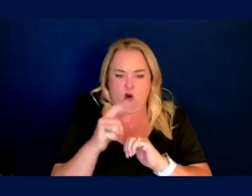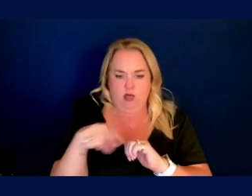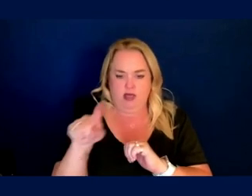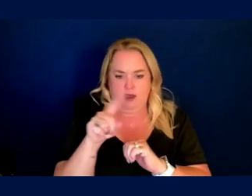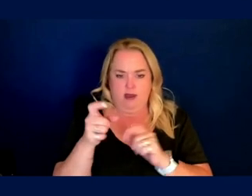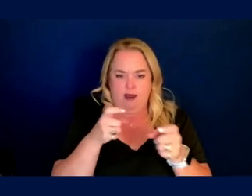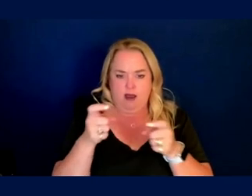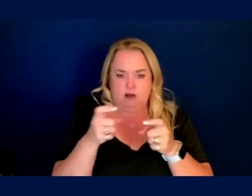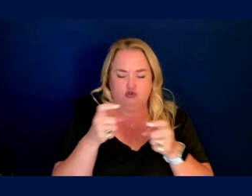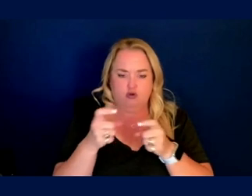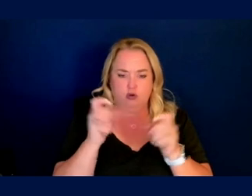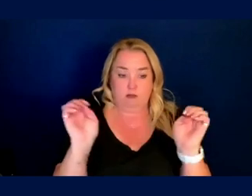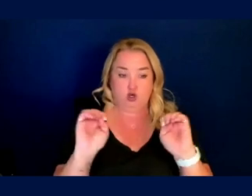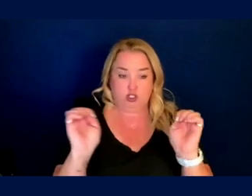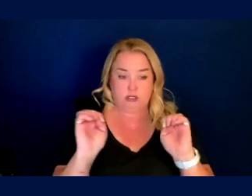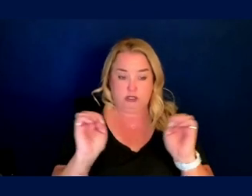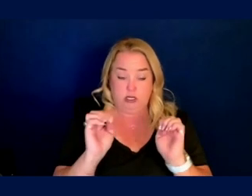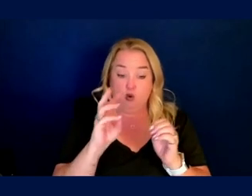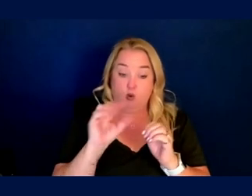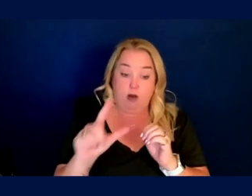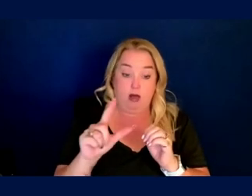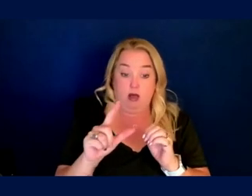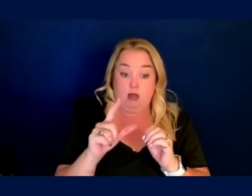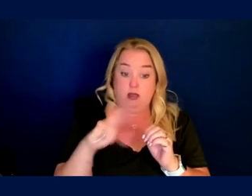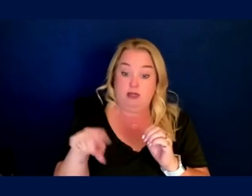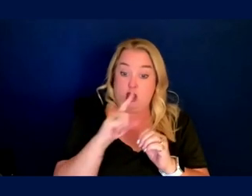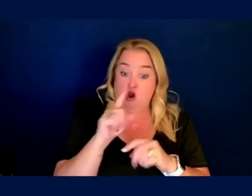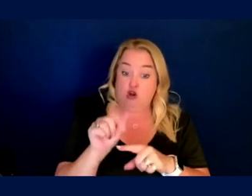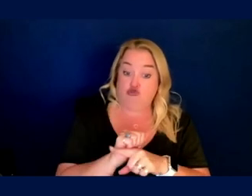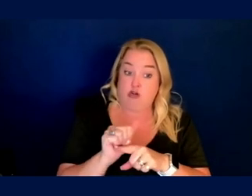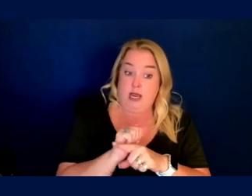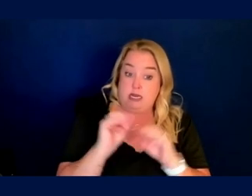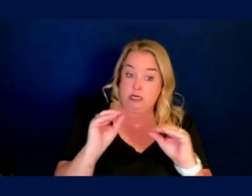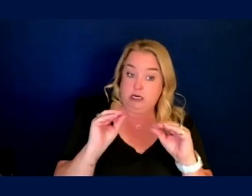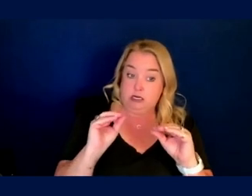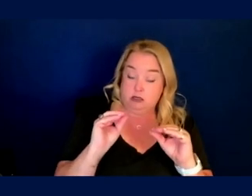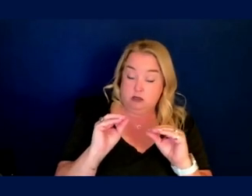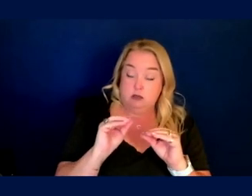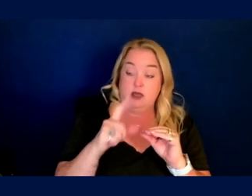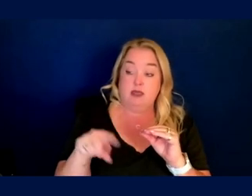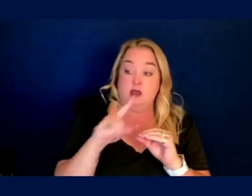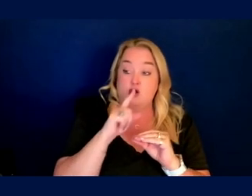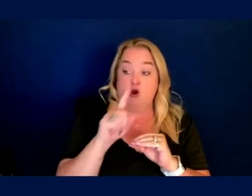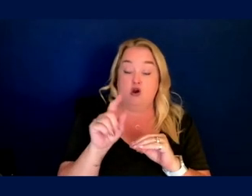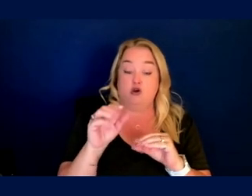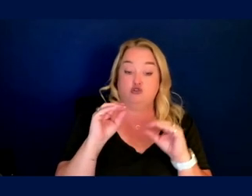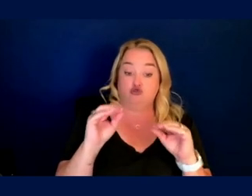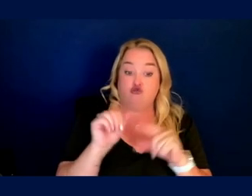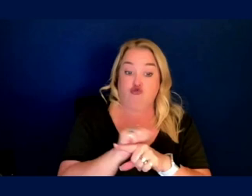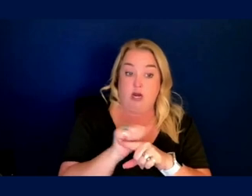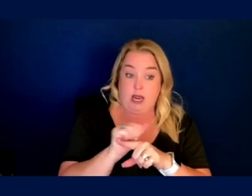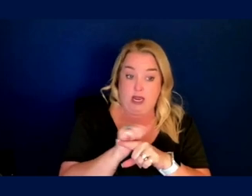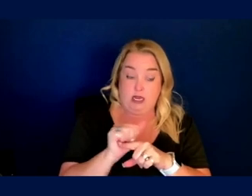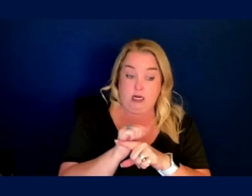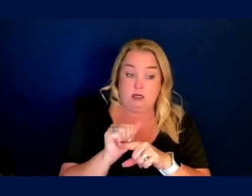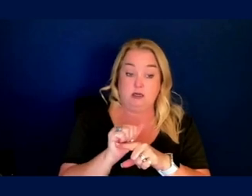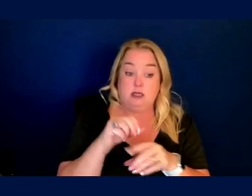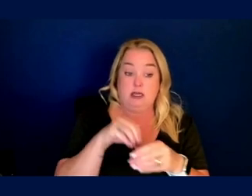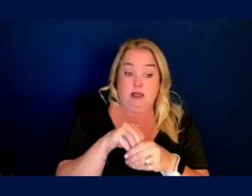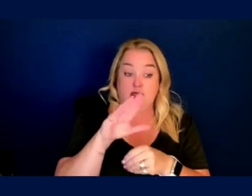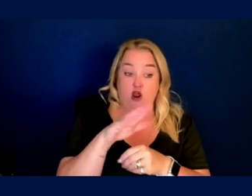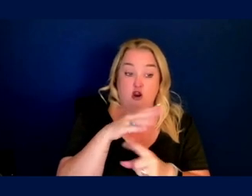emergency environment? Well, you know, they handle the way they're training, right? And they're, they're trained to what the environment requires of them.